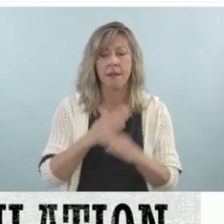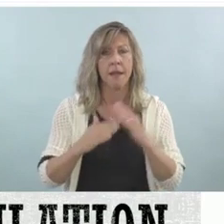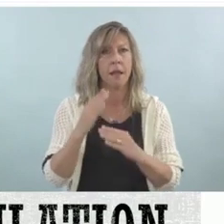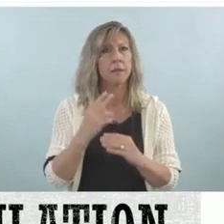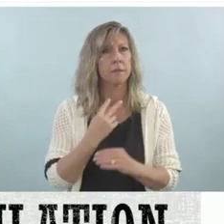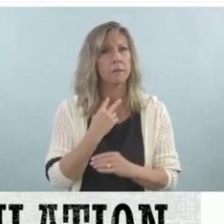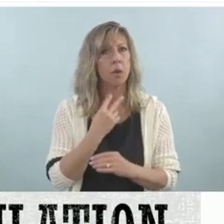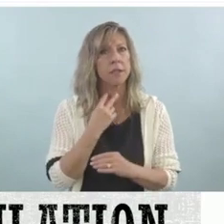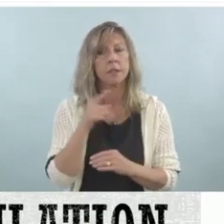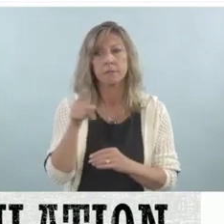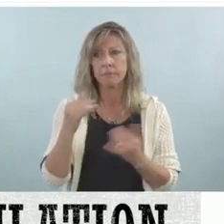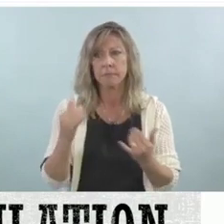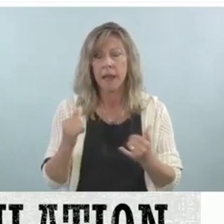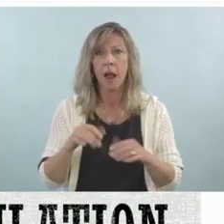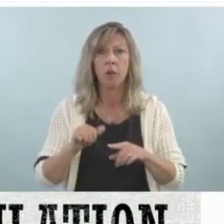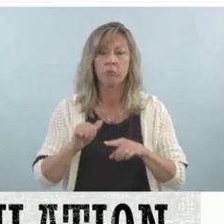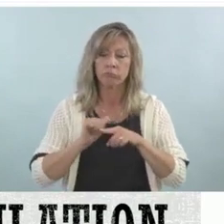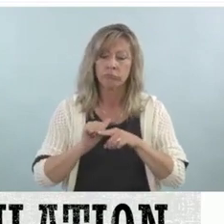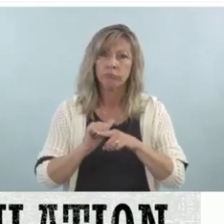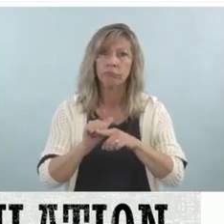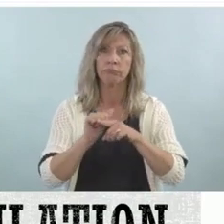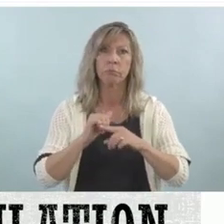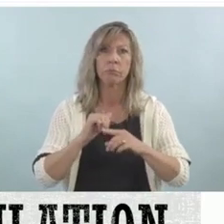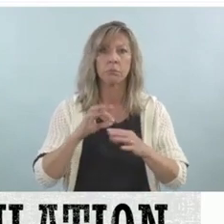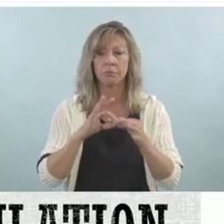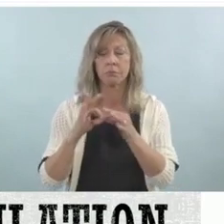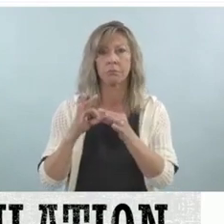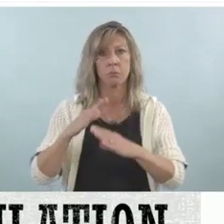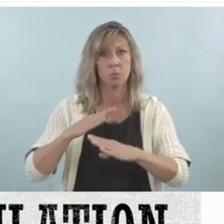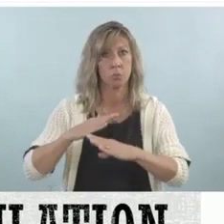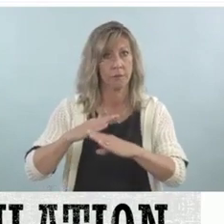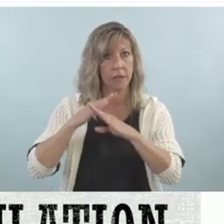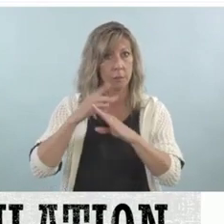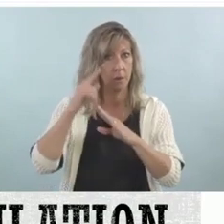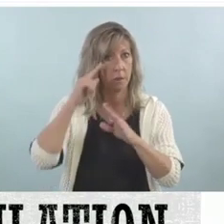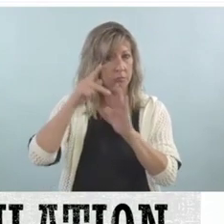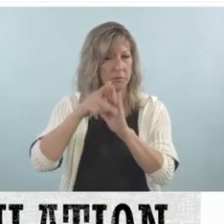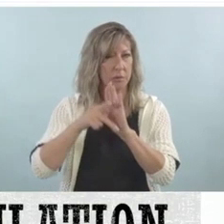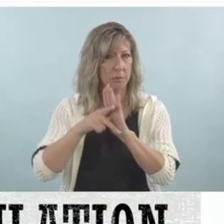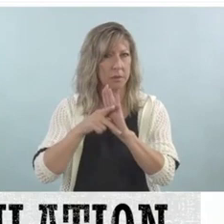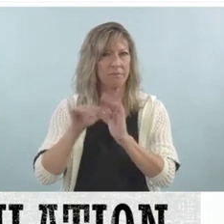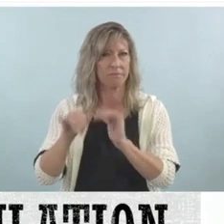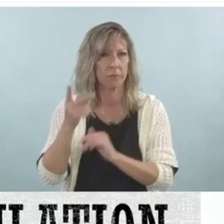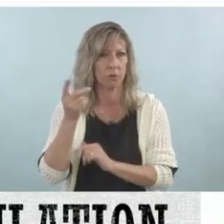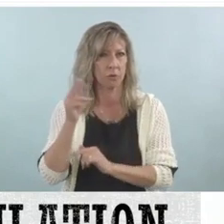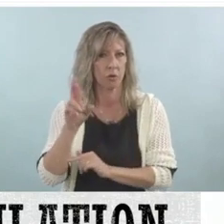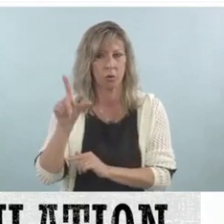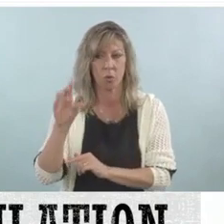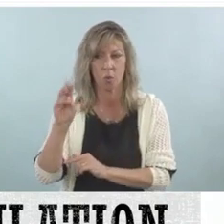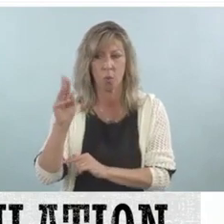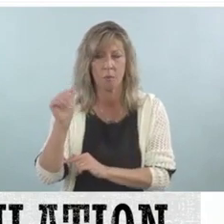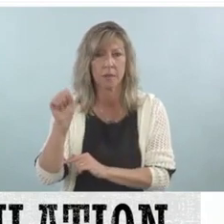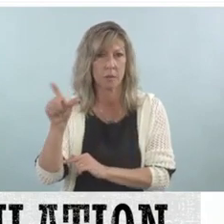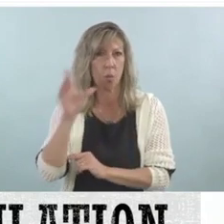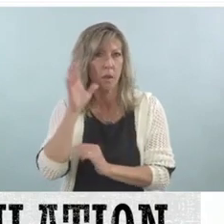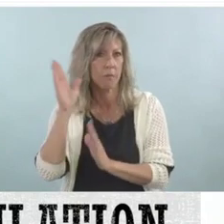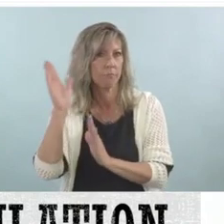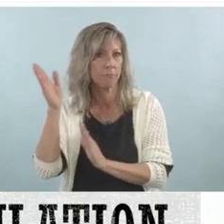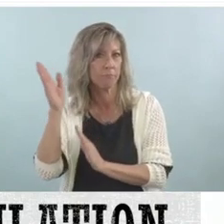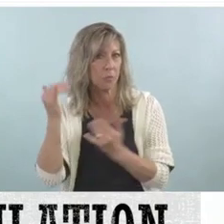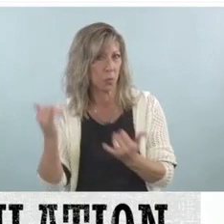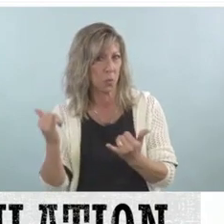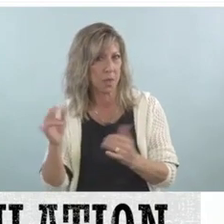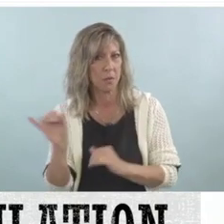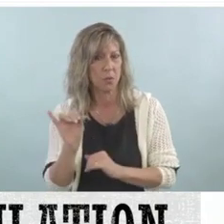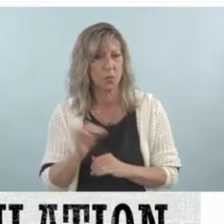of the preventive principles that Dr. Lomas presents today. I listened to his presentation a